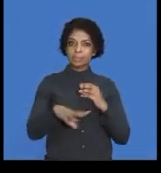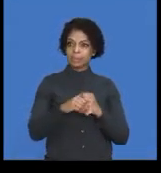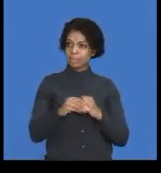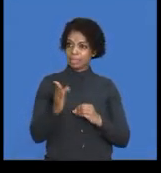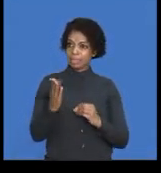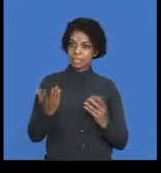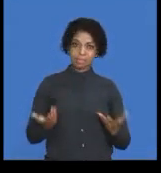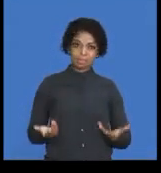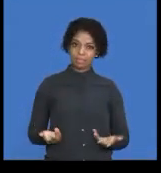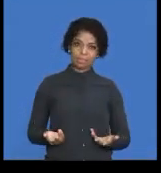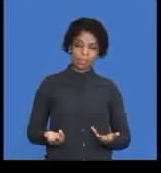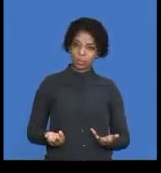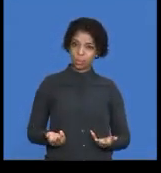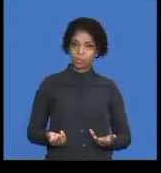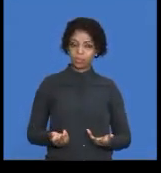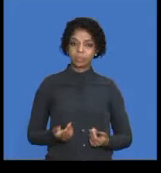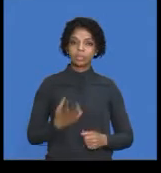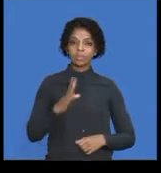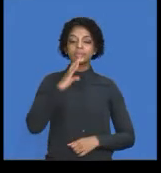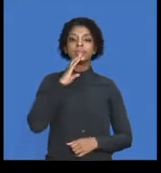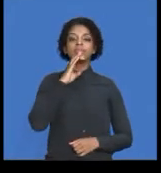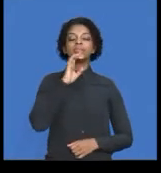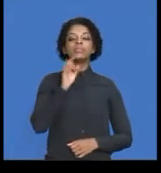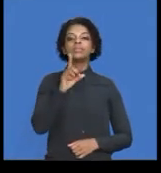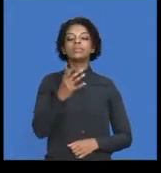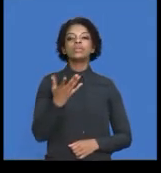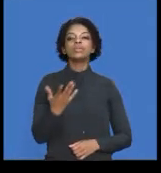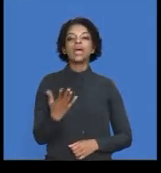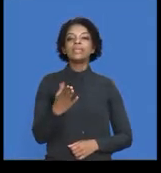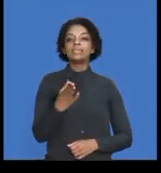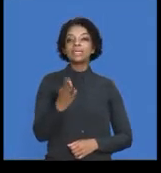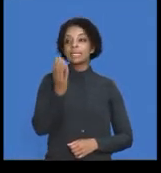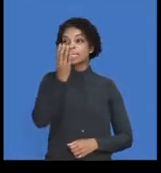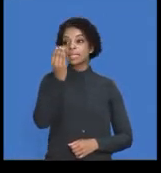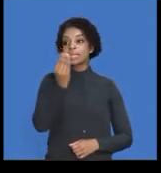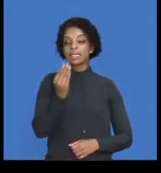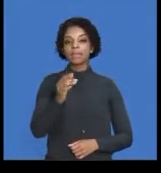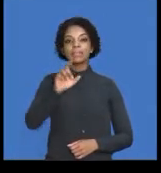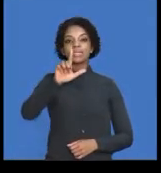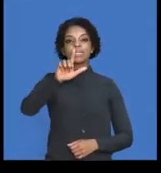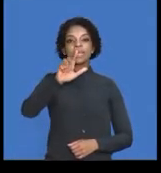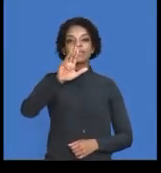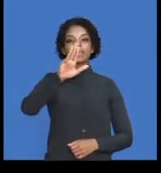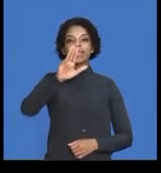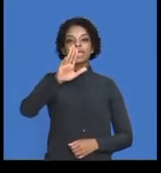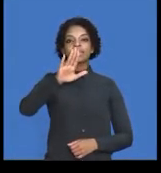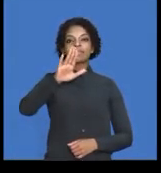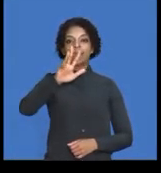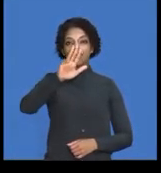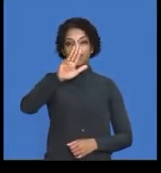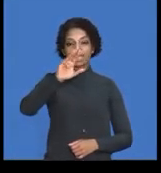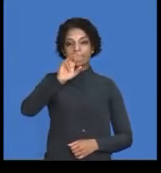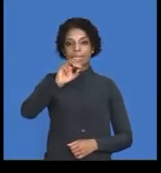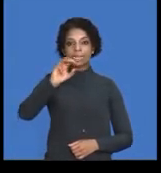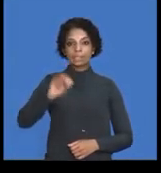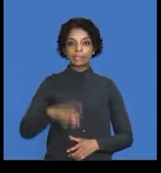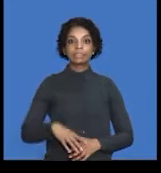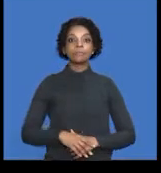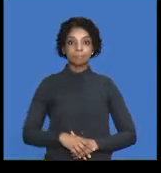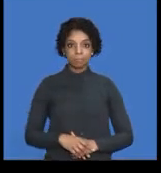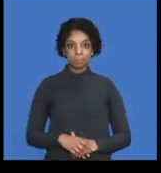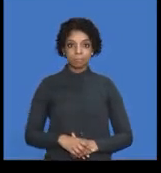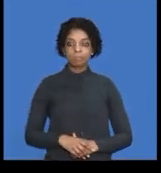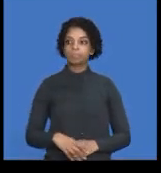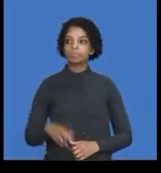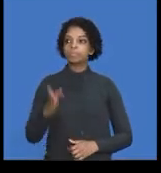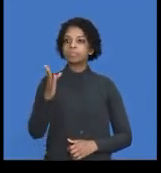figures. It's given to you already. So immediately, you just take that figure, 795,900. Here goes, take your 795